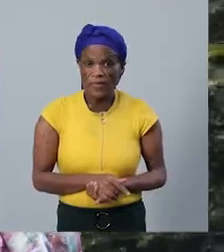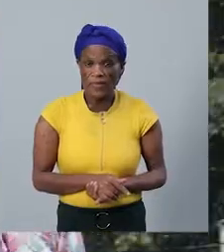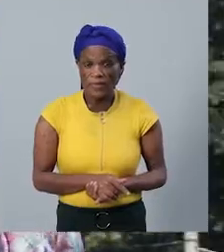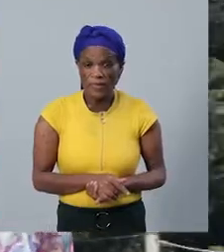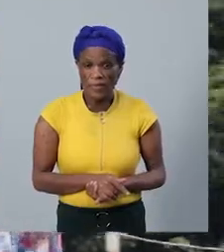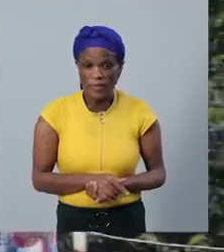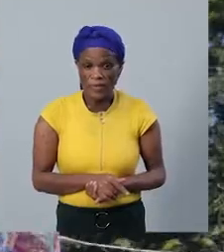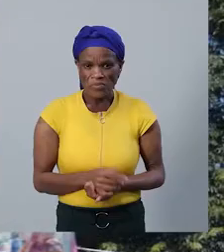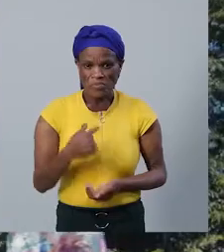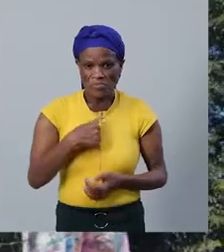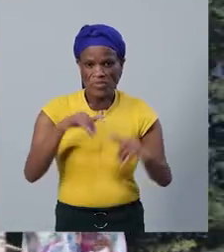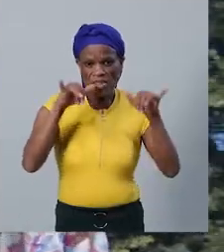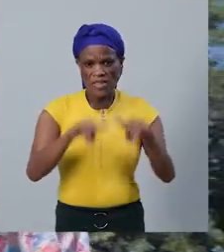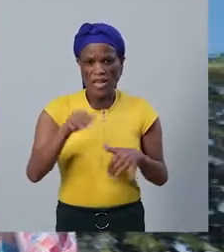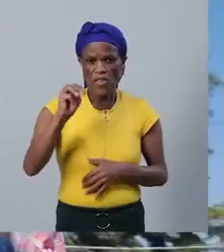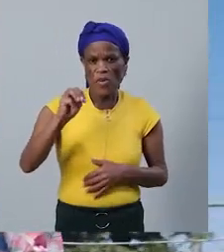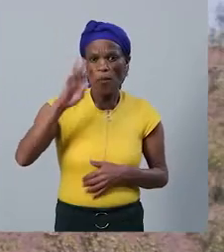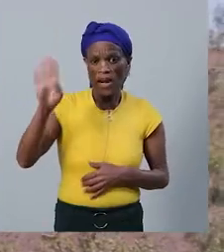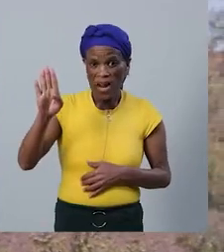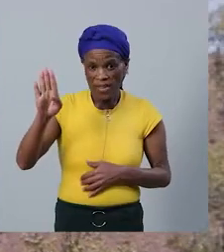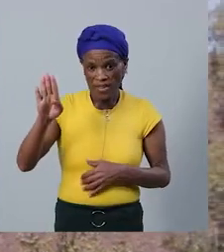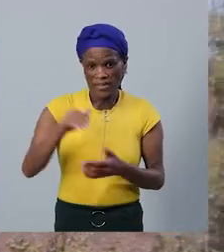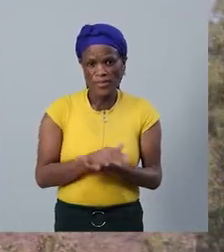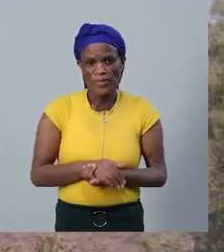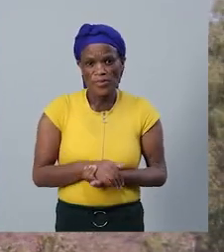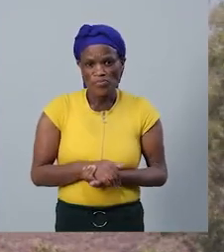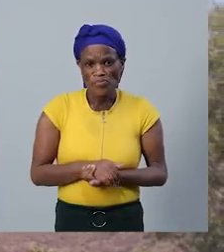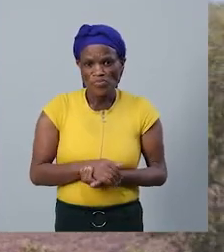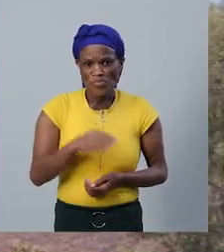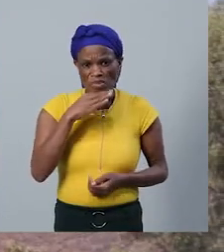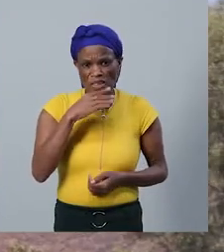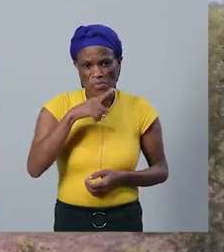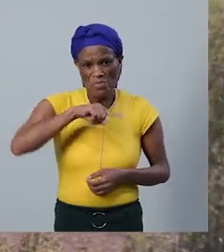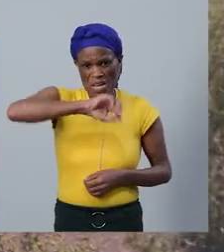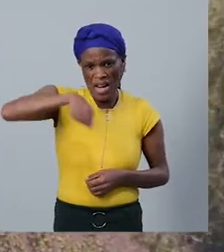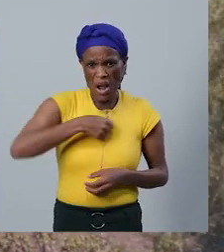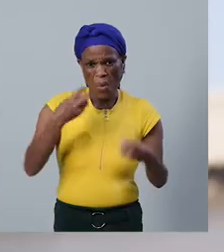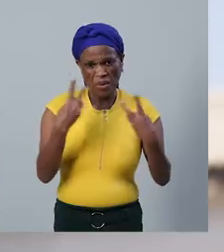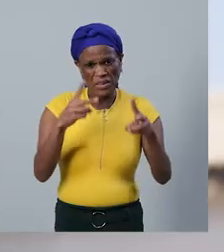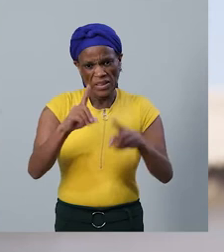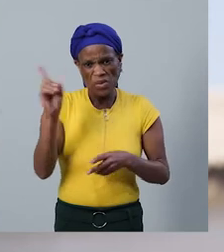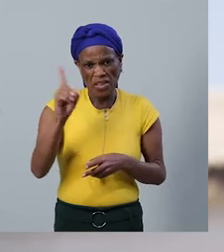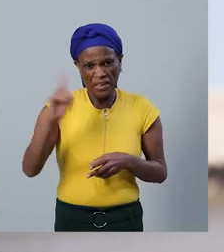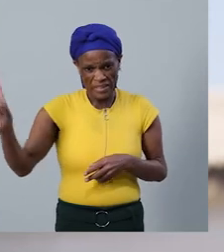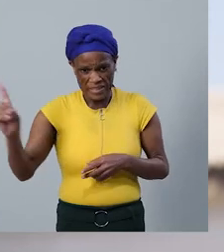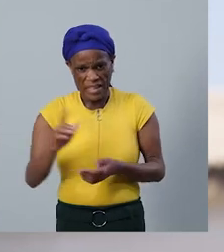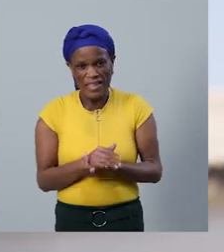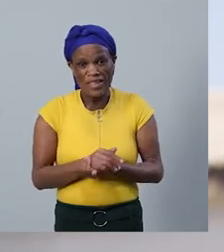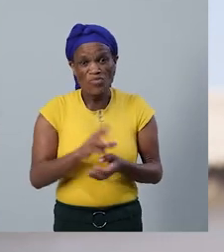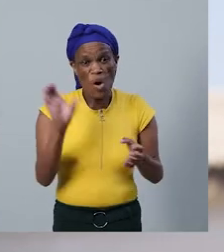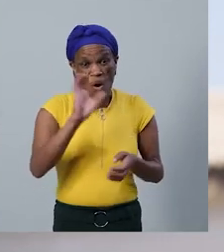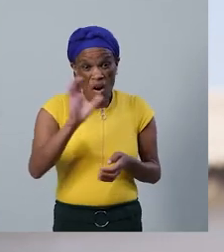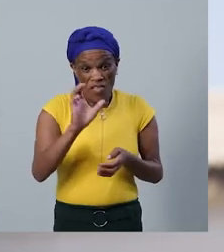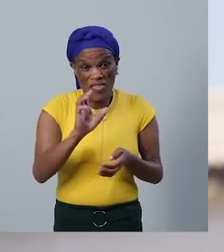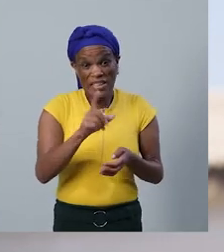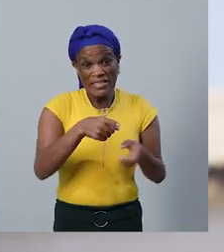I stay in the Vigistraat, New Bright, that means that our work is the air. Kauwit is a fries